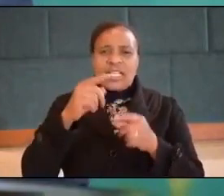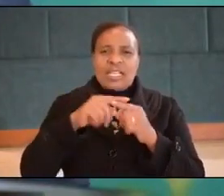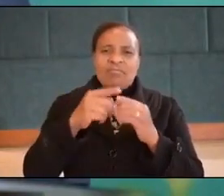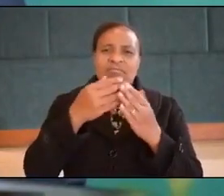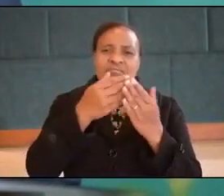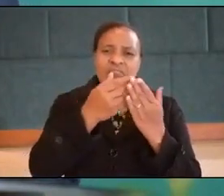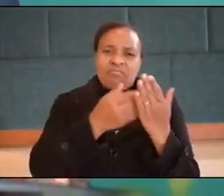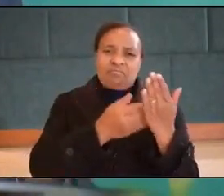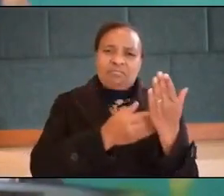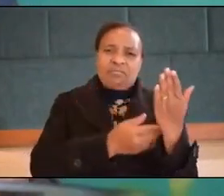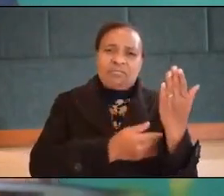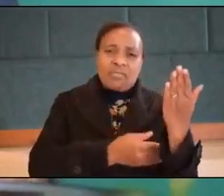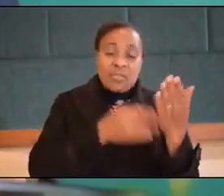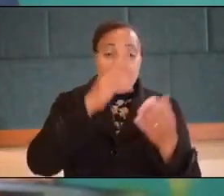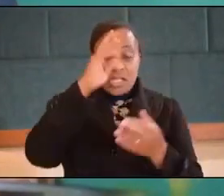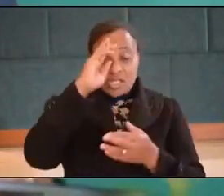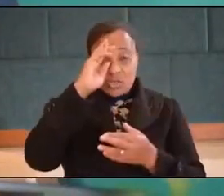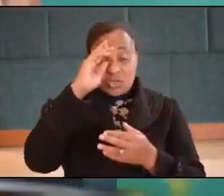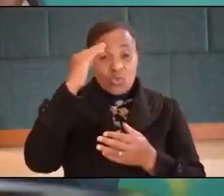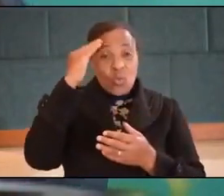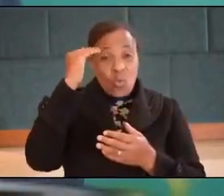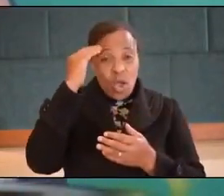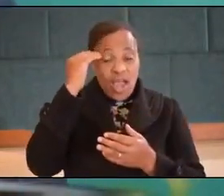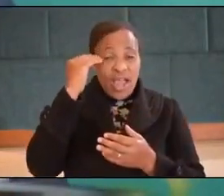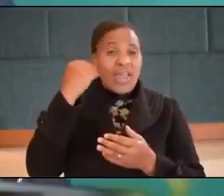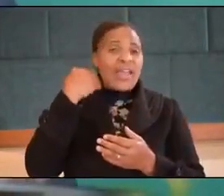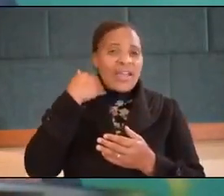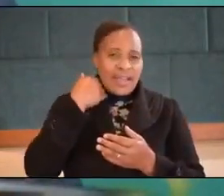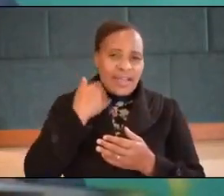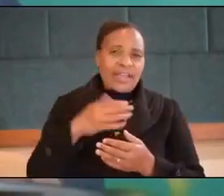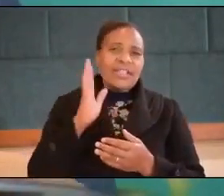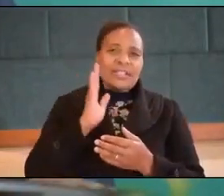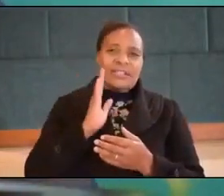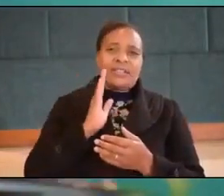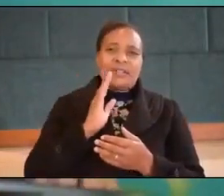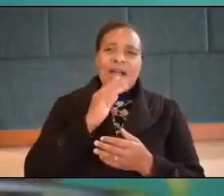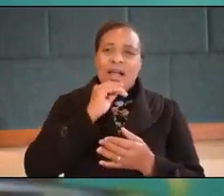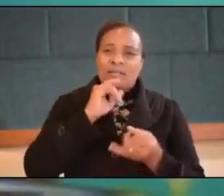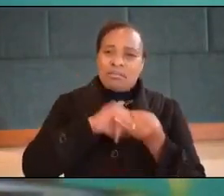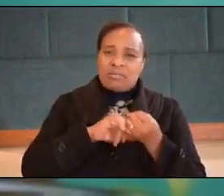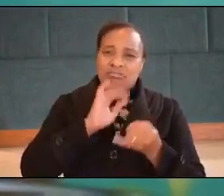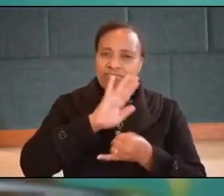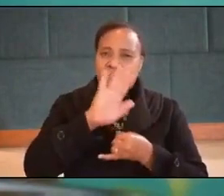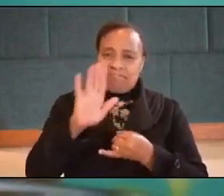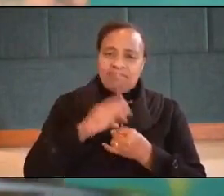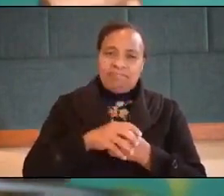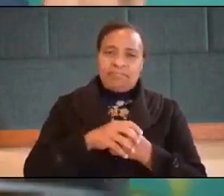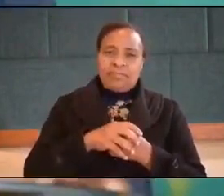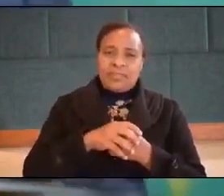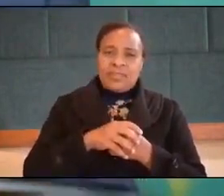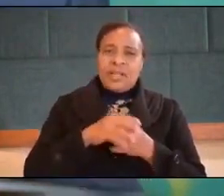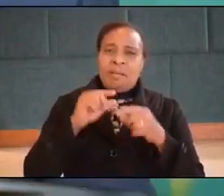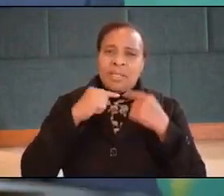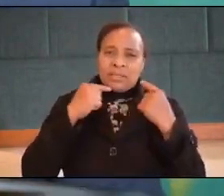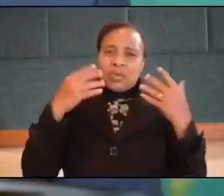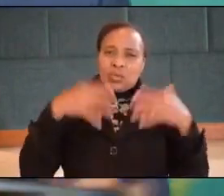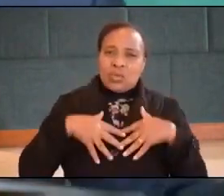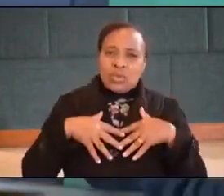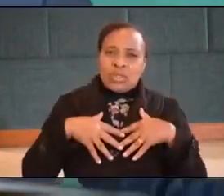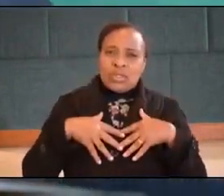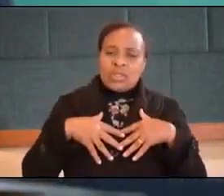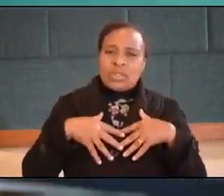list of reasons why she hated her husband the pastor was shocked